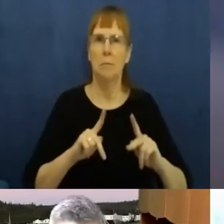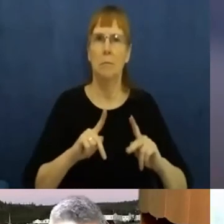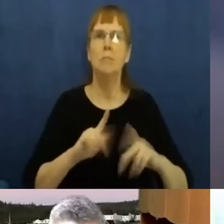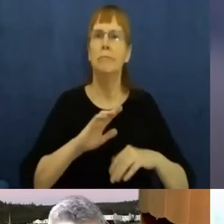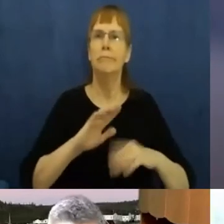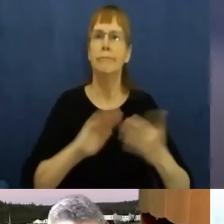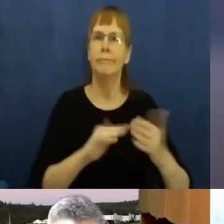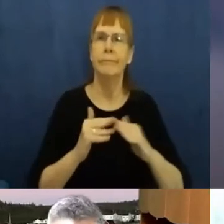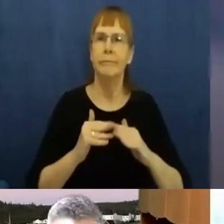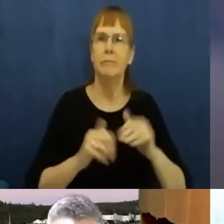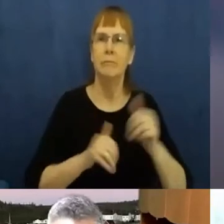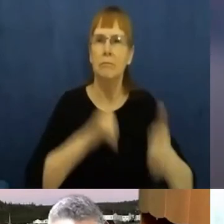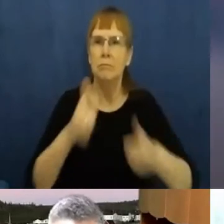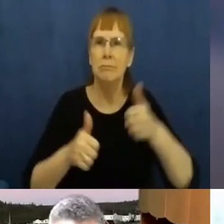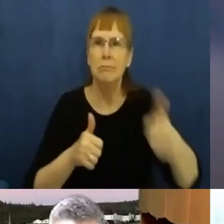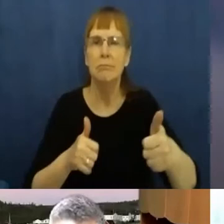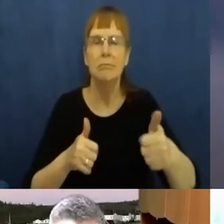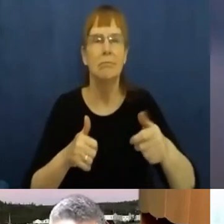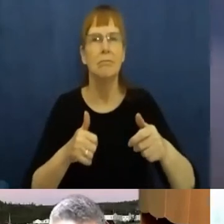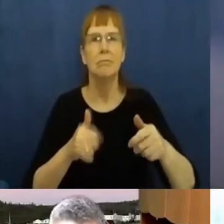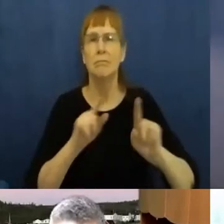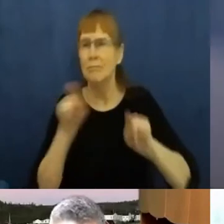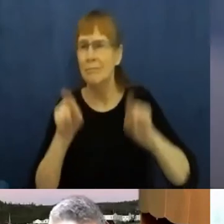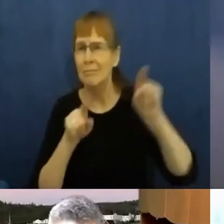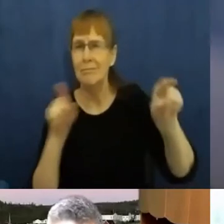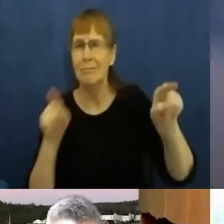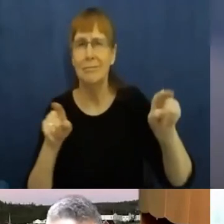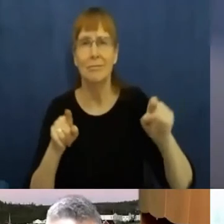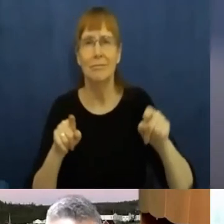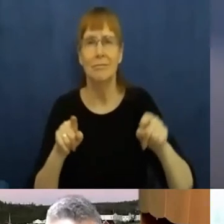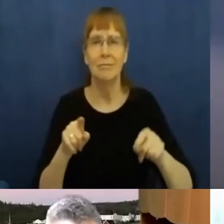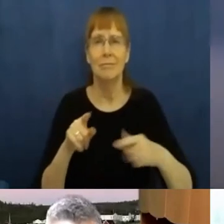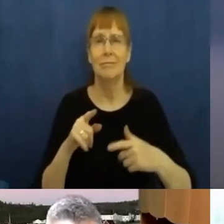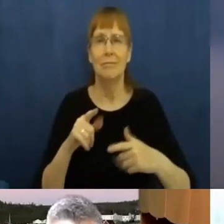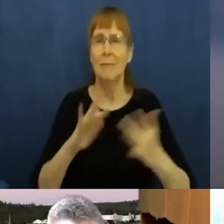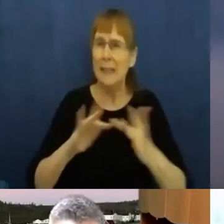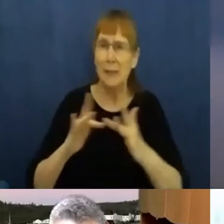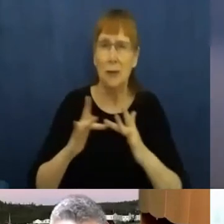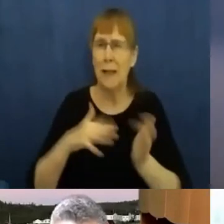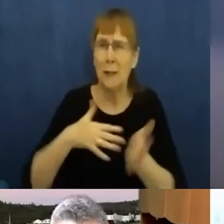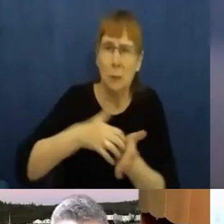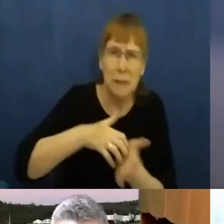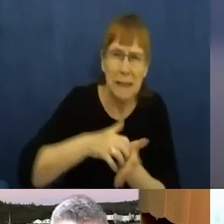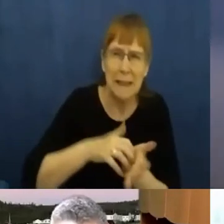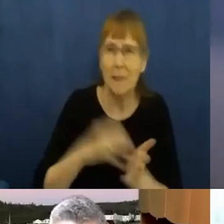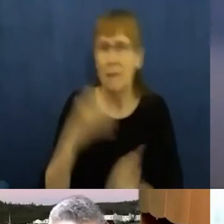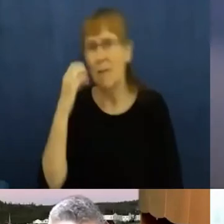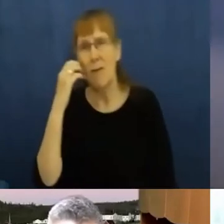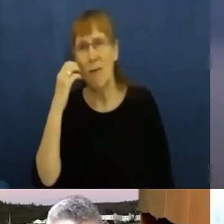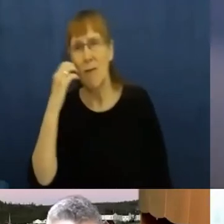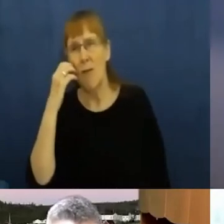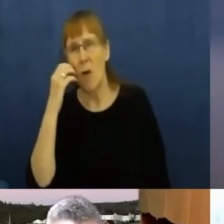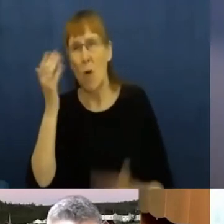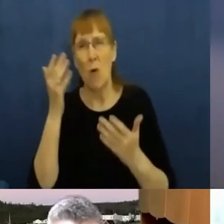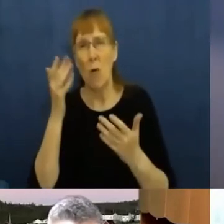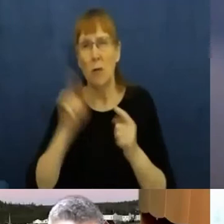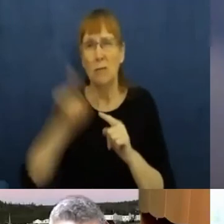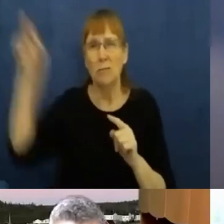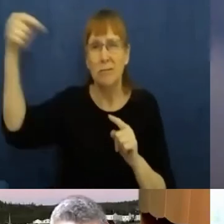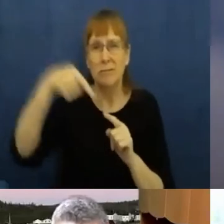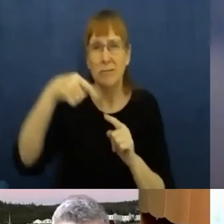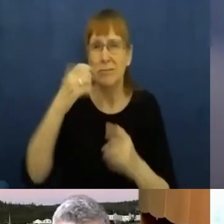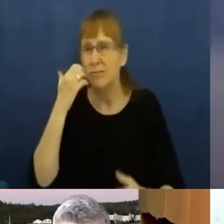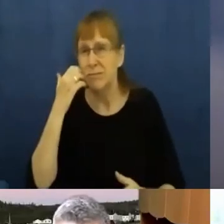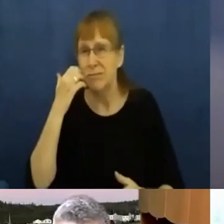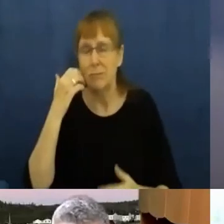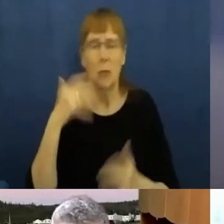are in places where there's poor Internet and there's poor cell phone service. And I have been talking with leadership out there. And